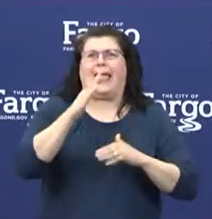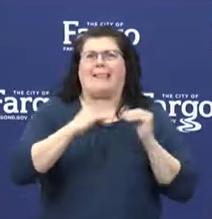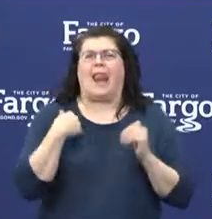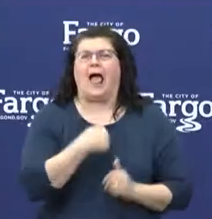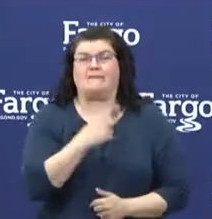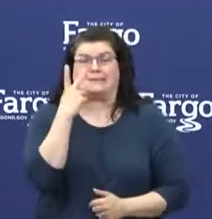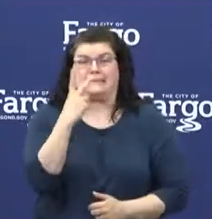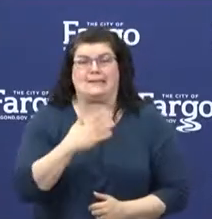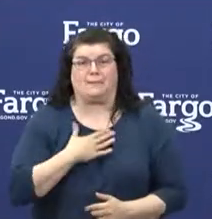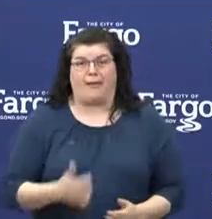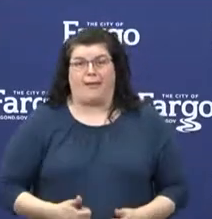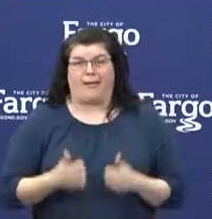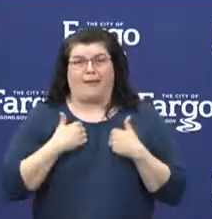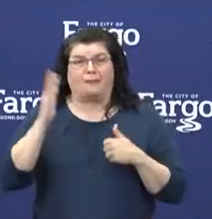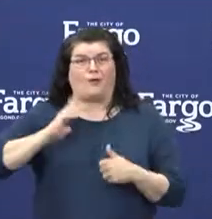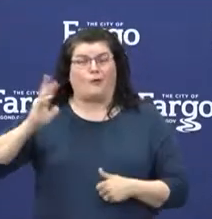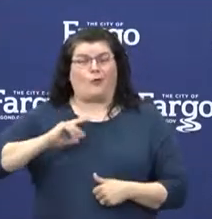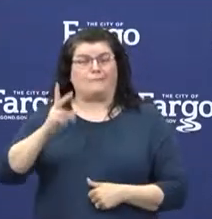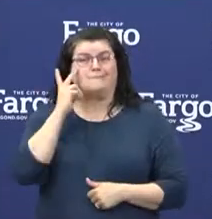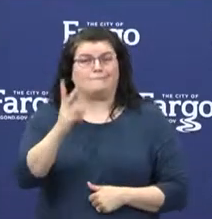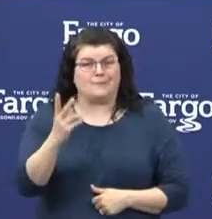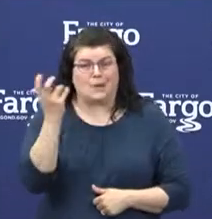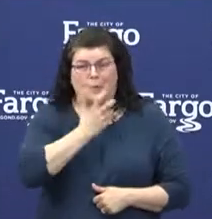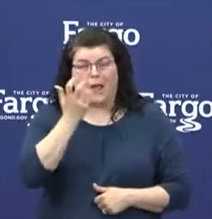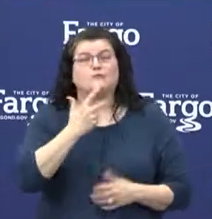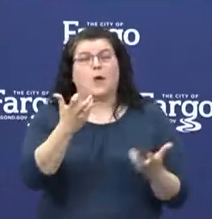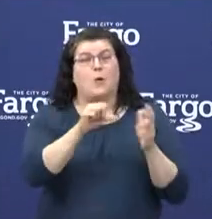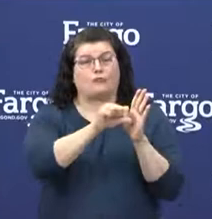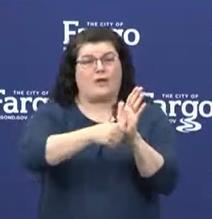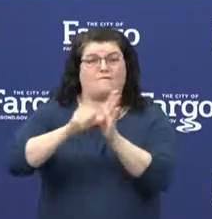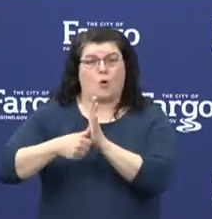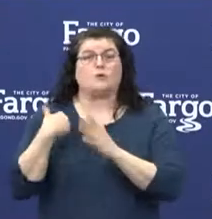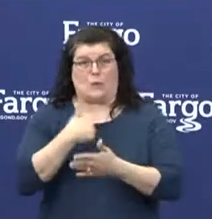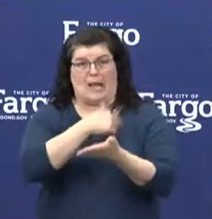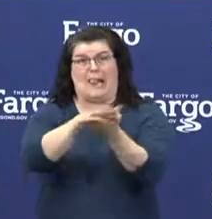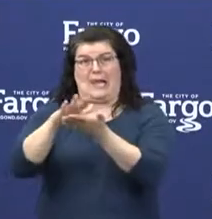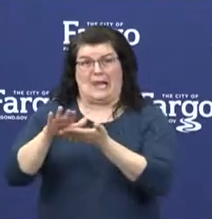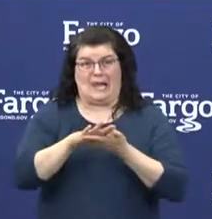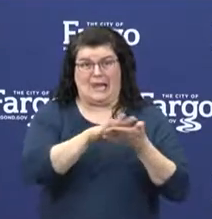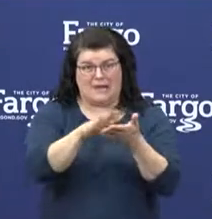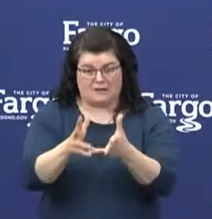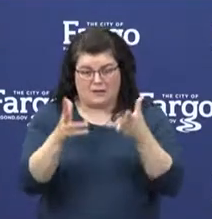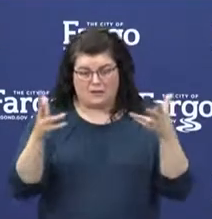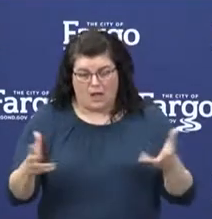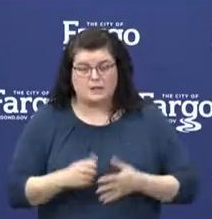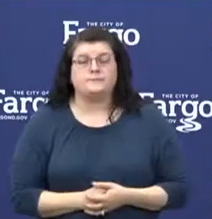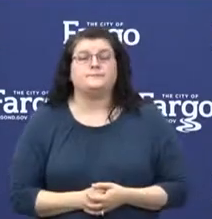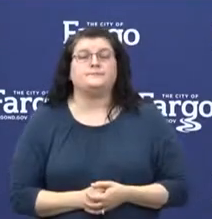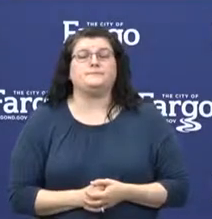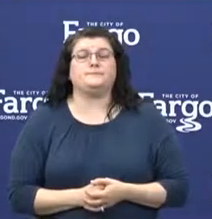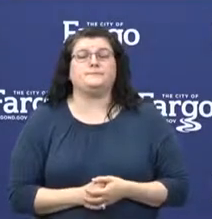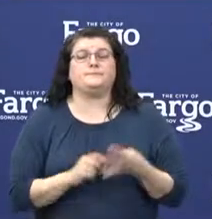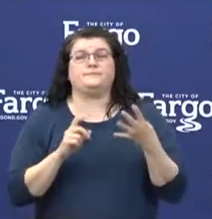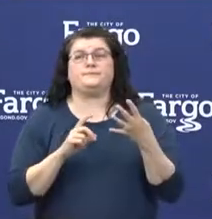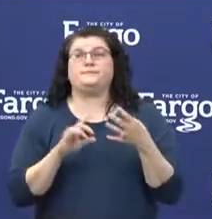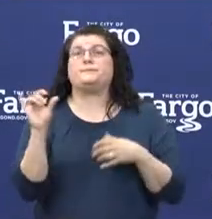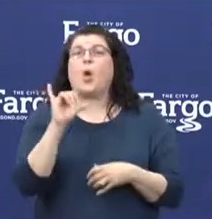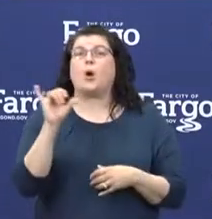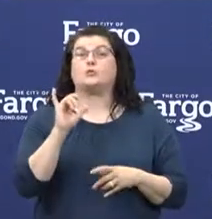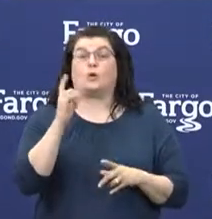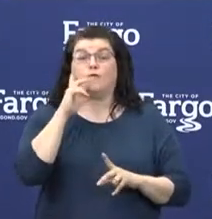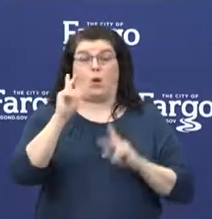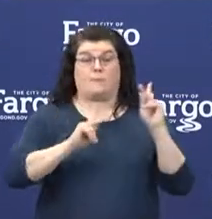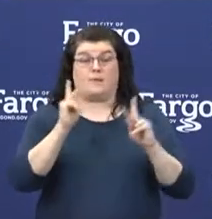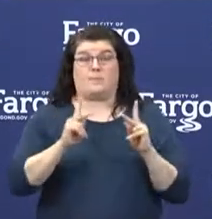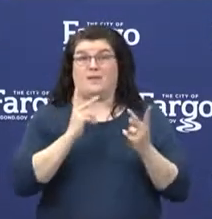witnessed them. So, again, just want to reinforce that to people. And then, finally, we're also staggering in-person visits with